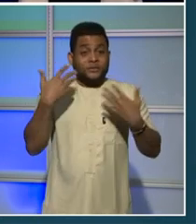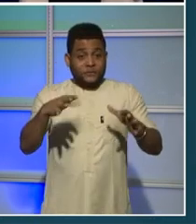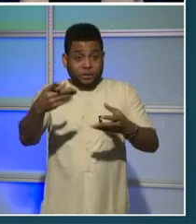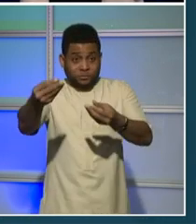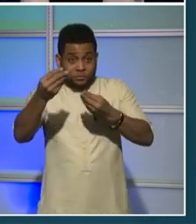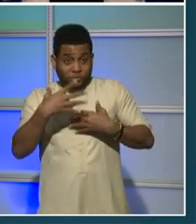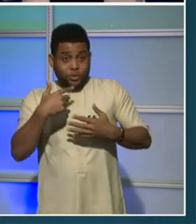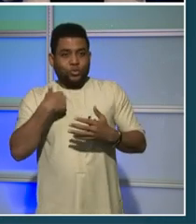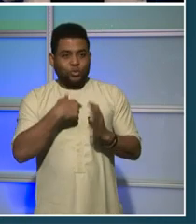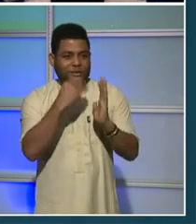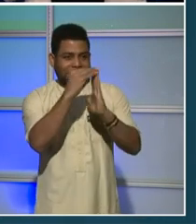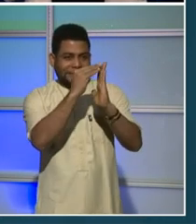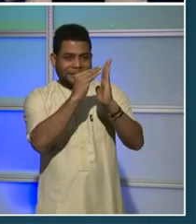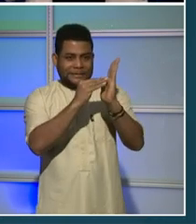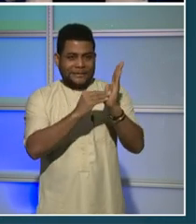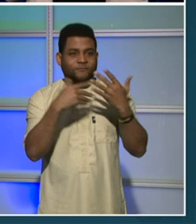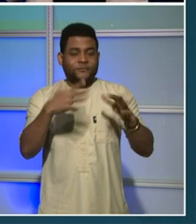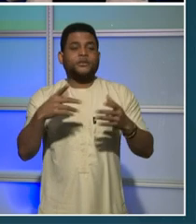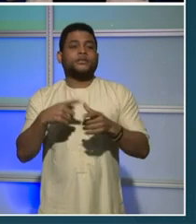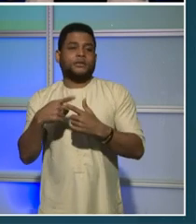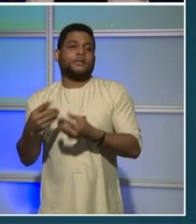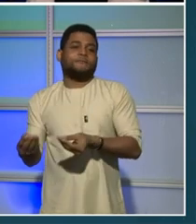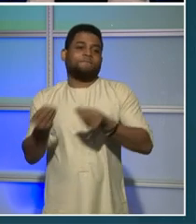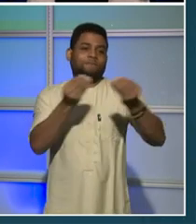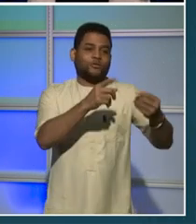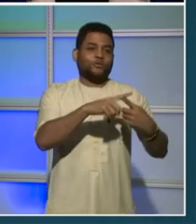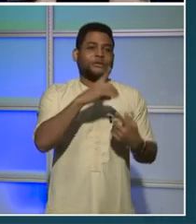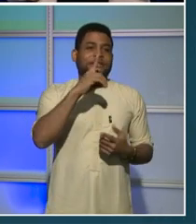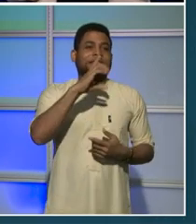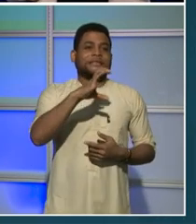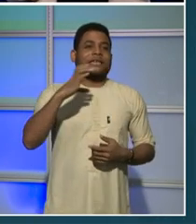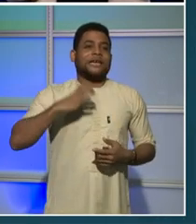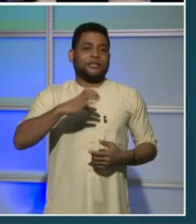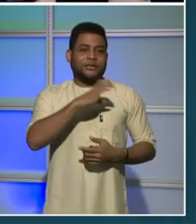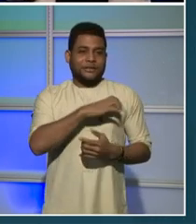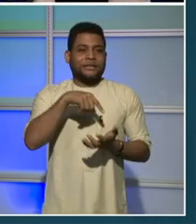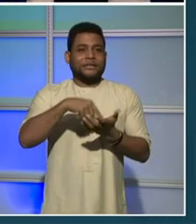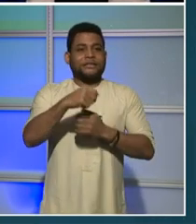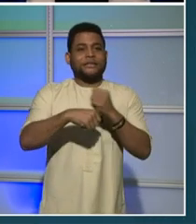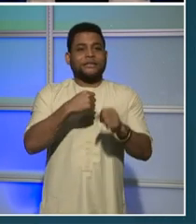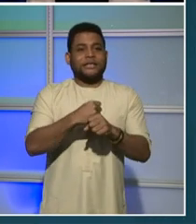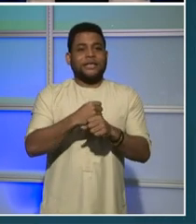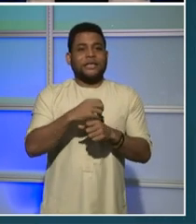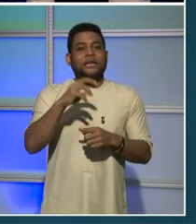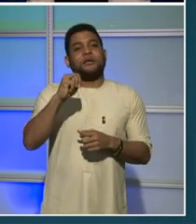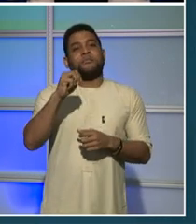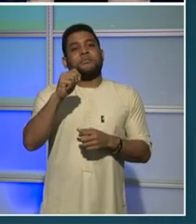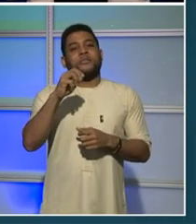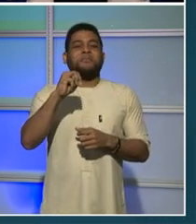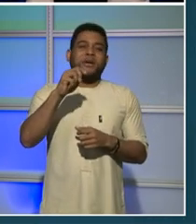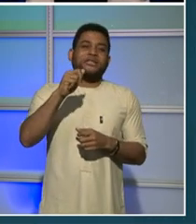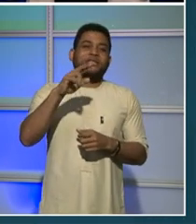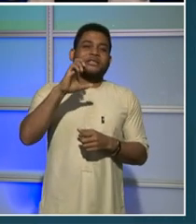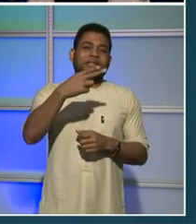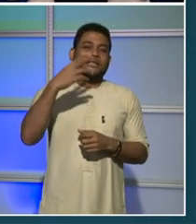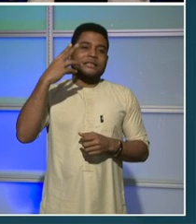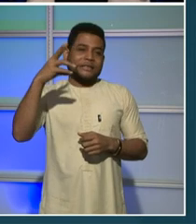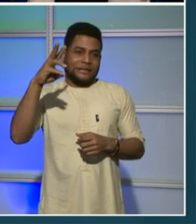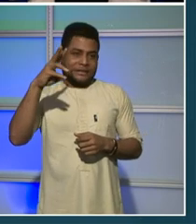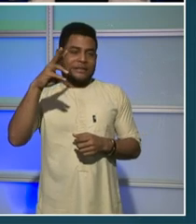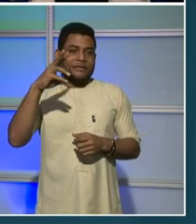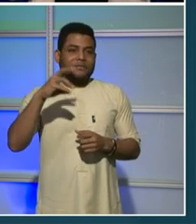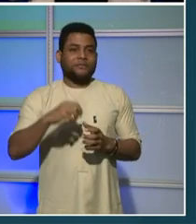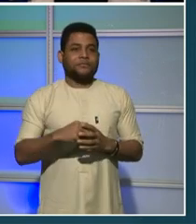and present the mayor's budget to the D.C. Council this year on March 16th. The council then spends about two months